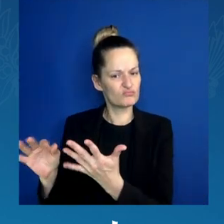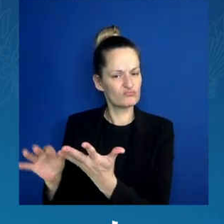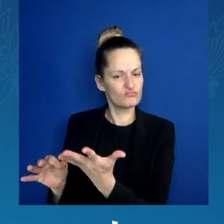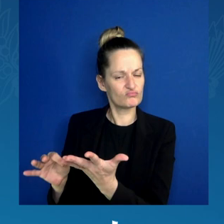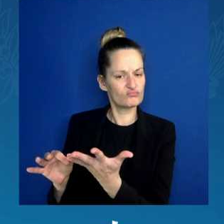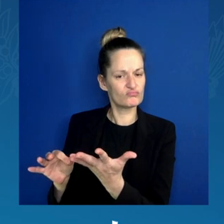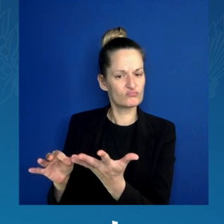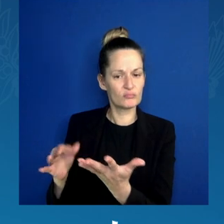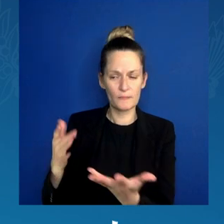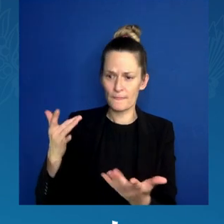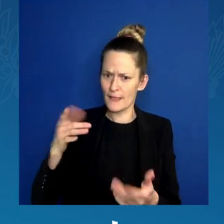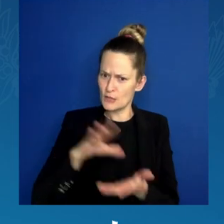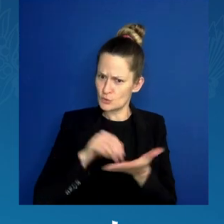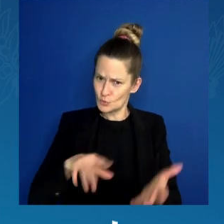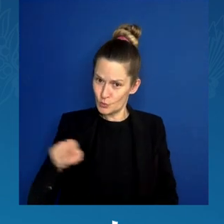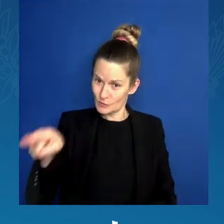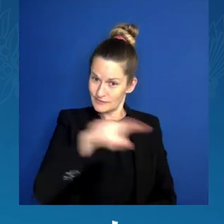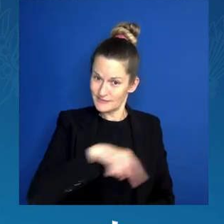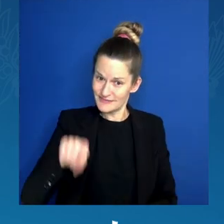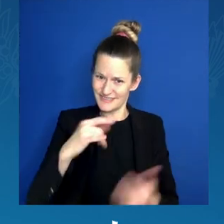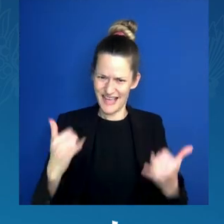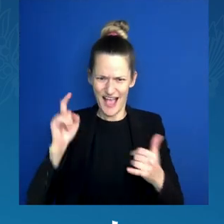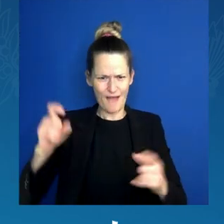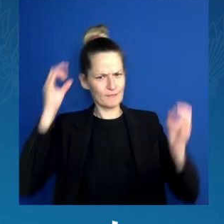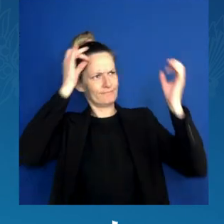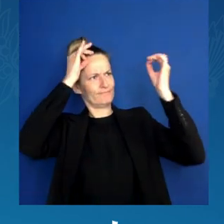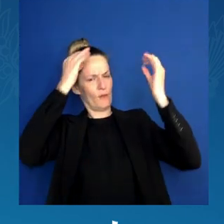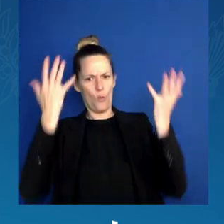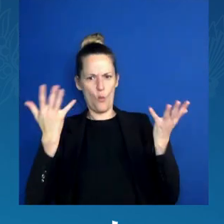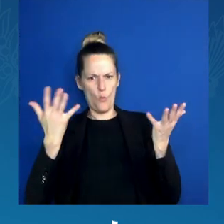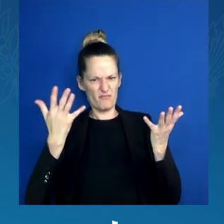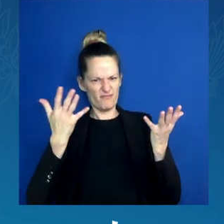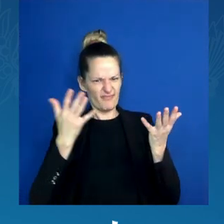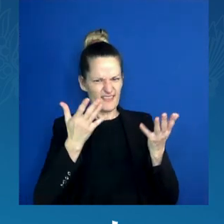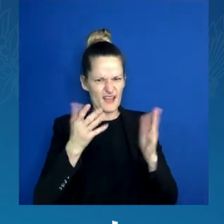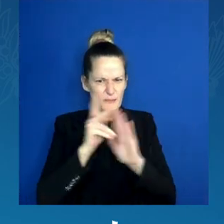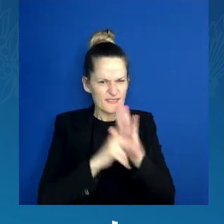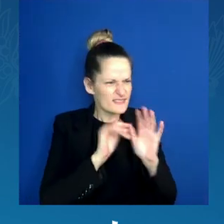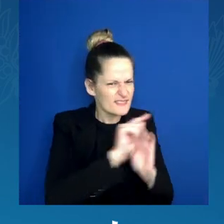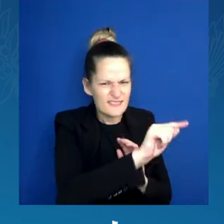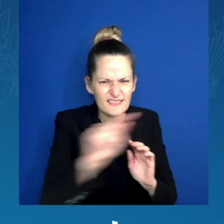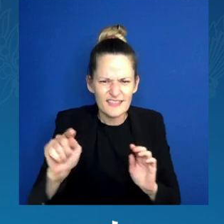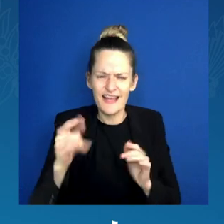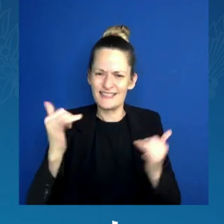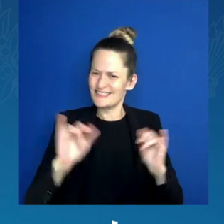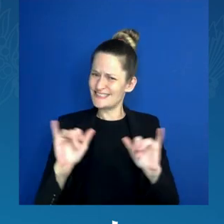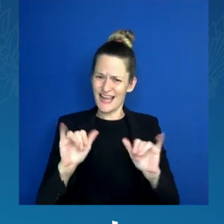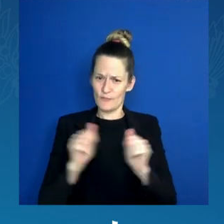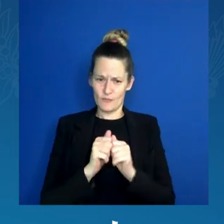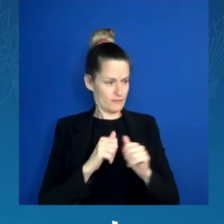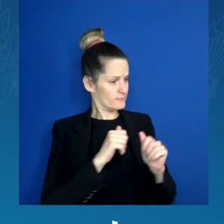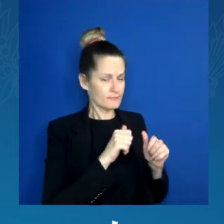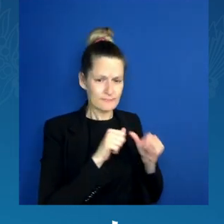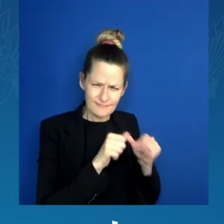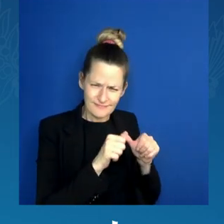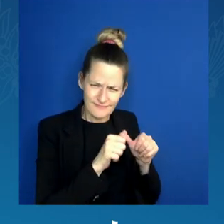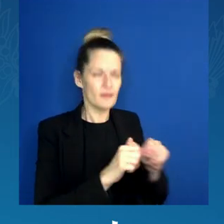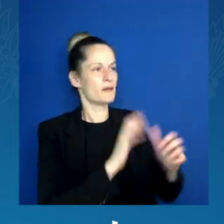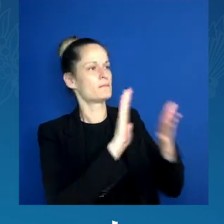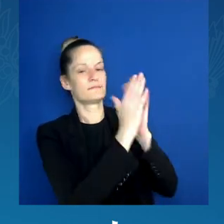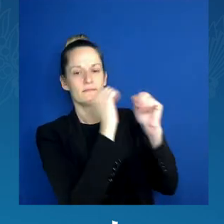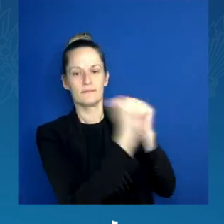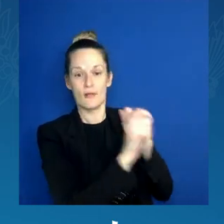federal law to protect reproductive care and guarantee the protections of Roe v. Wade.